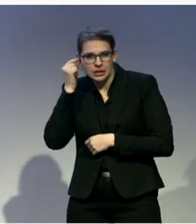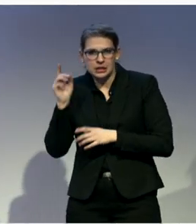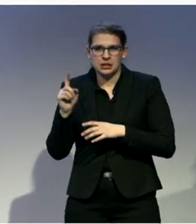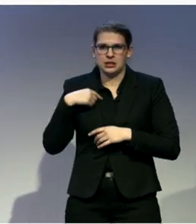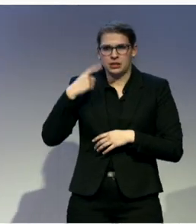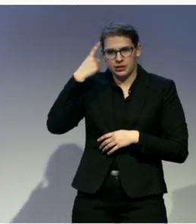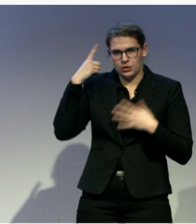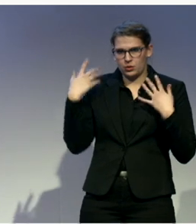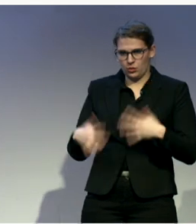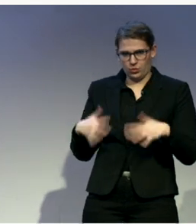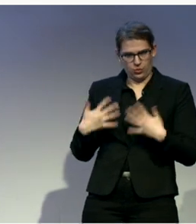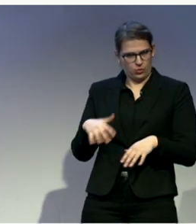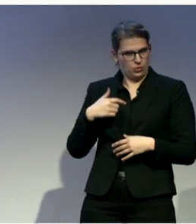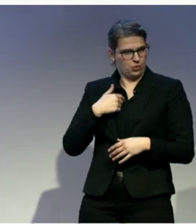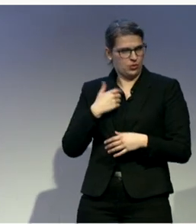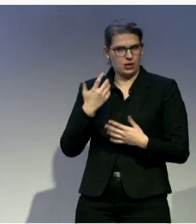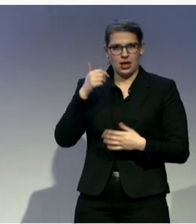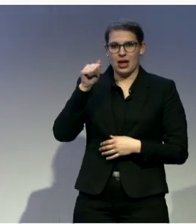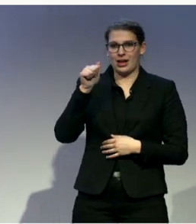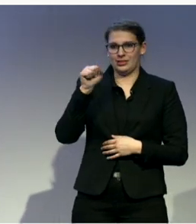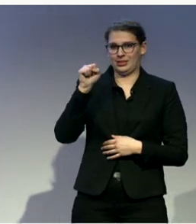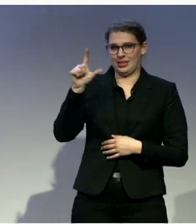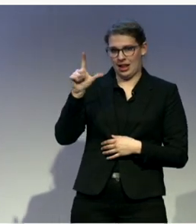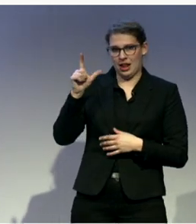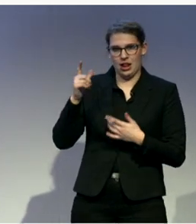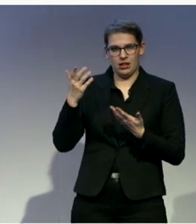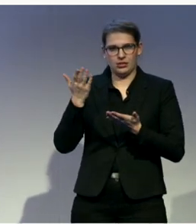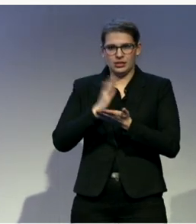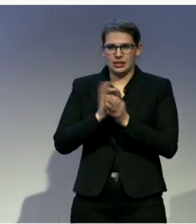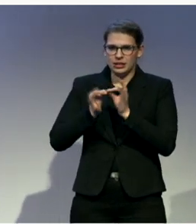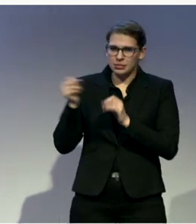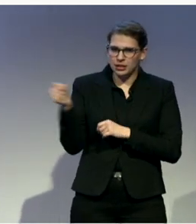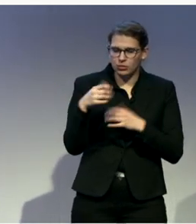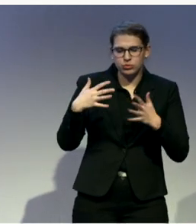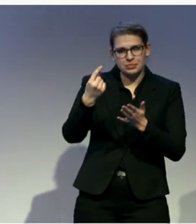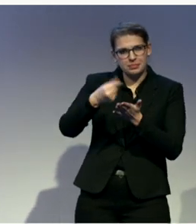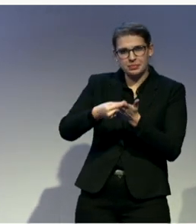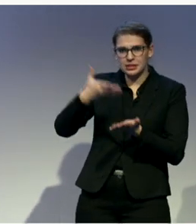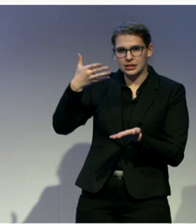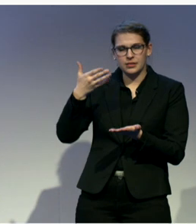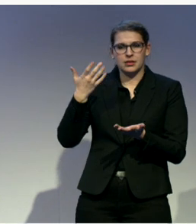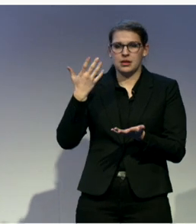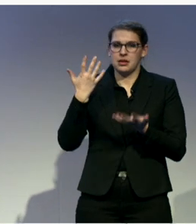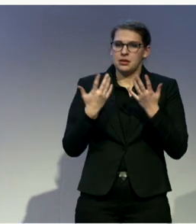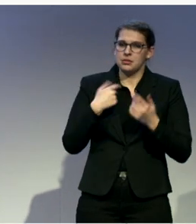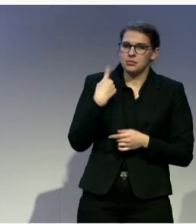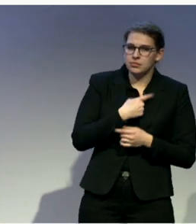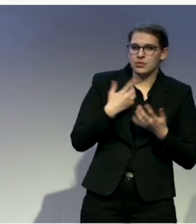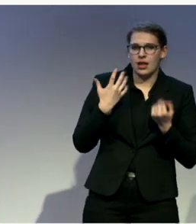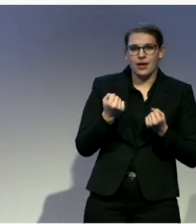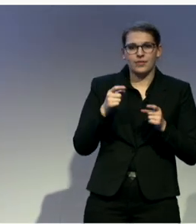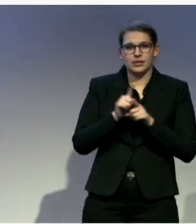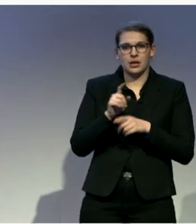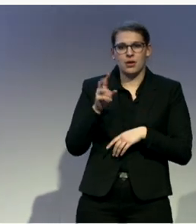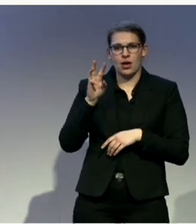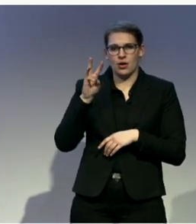ASL interpreters, and we have found significant success with their WhatsApp and WeChat. And we also